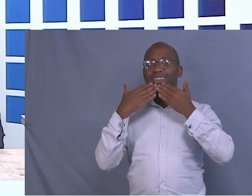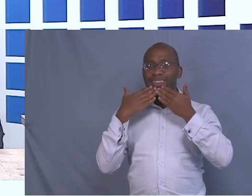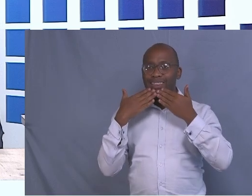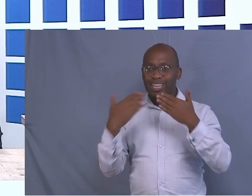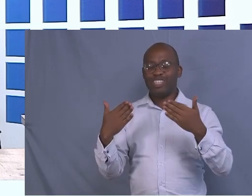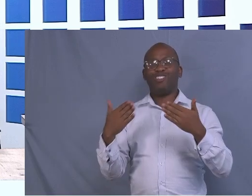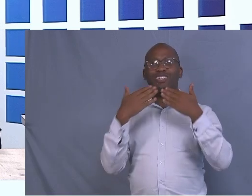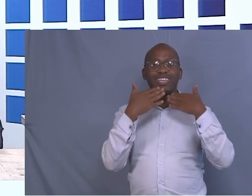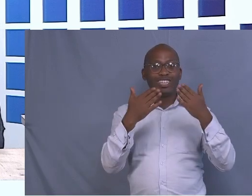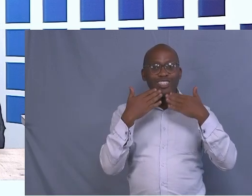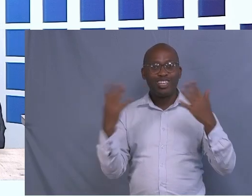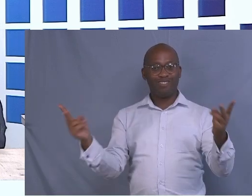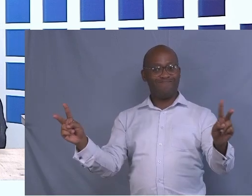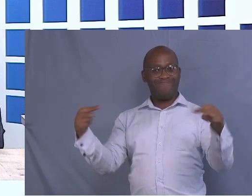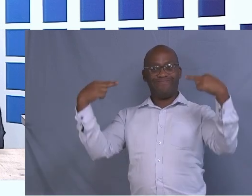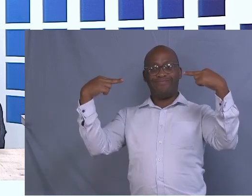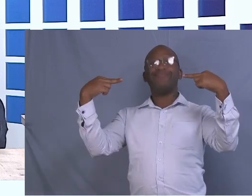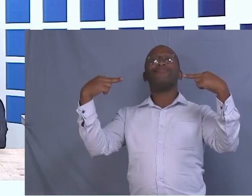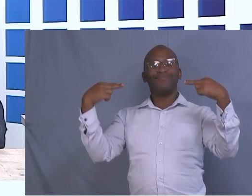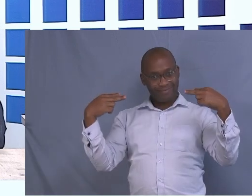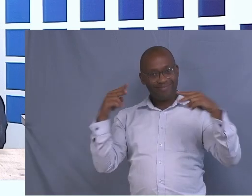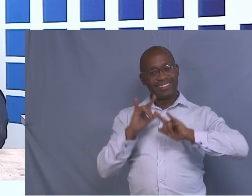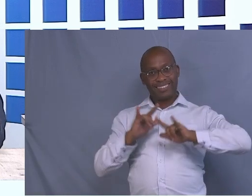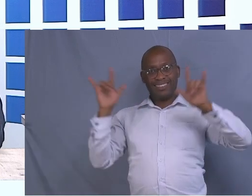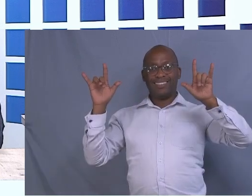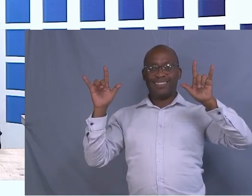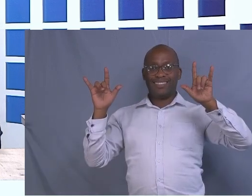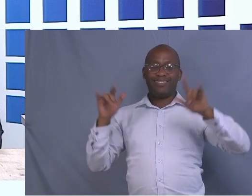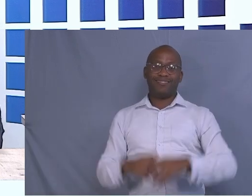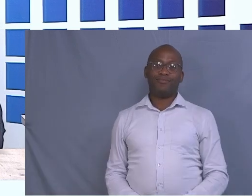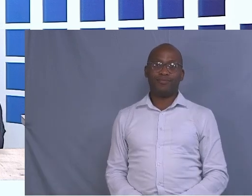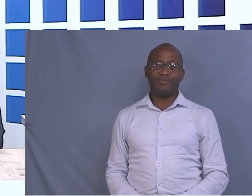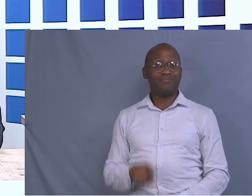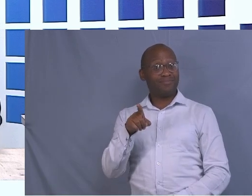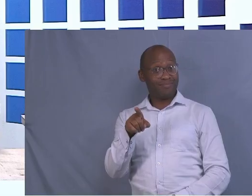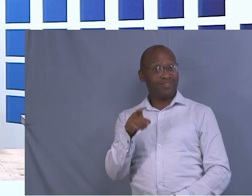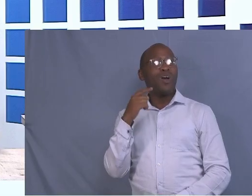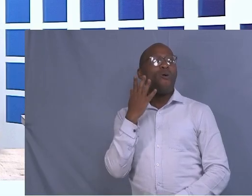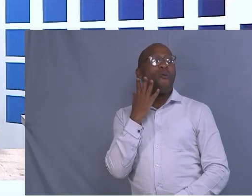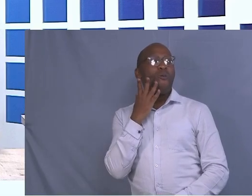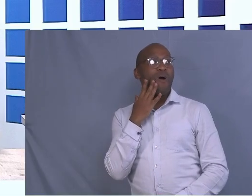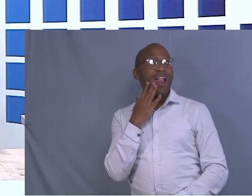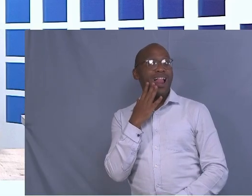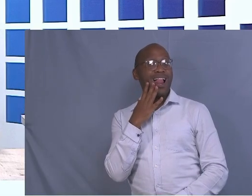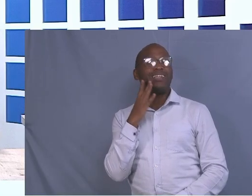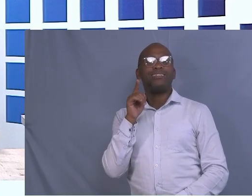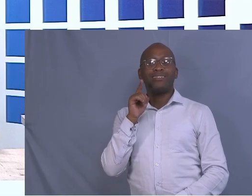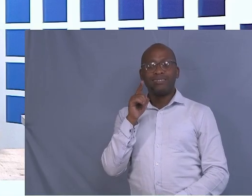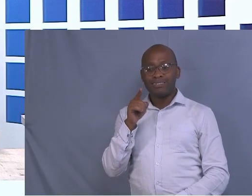watching. See you on our next lesson, which is going to be talking about the soil